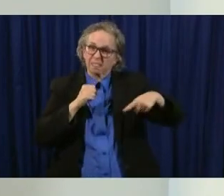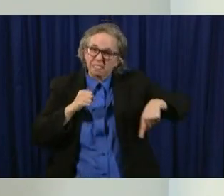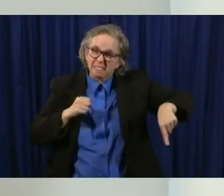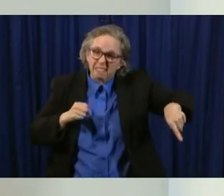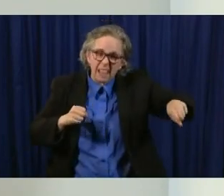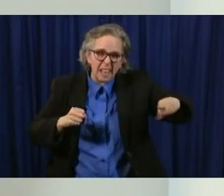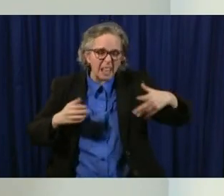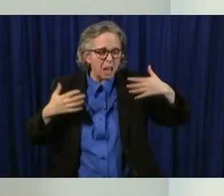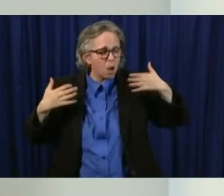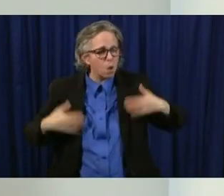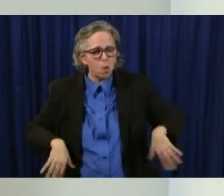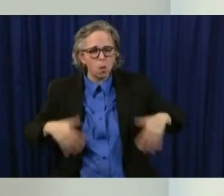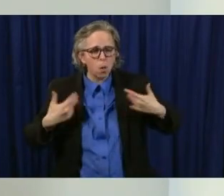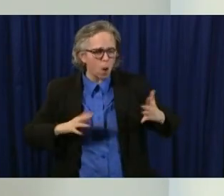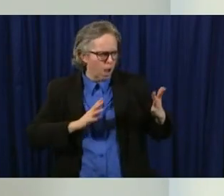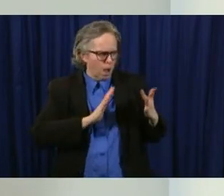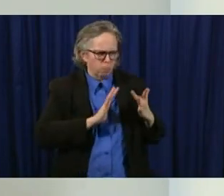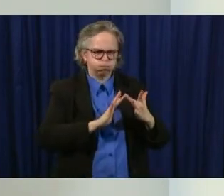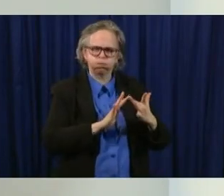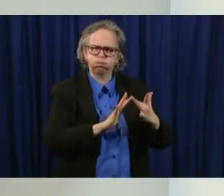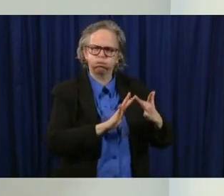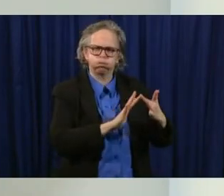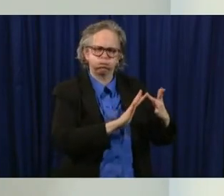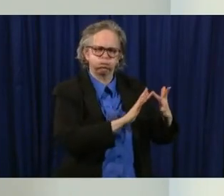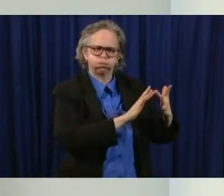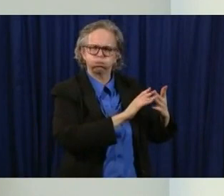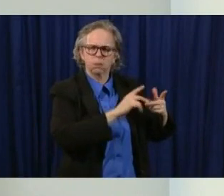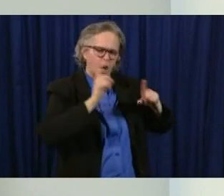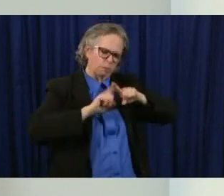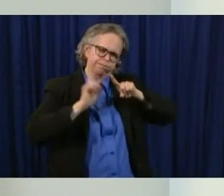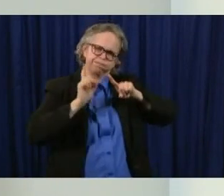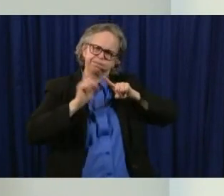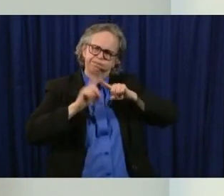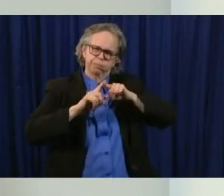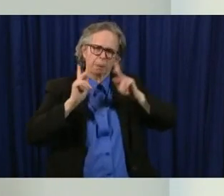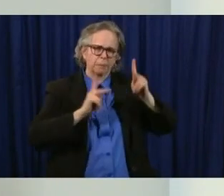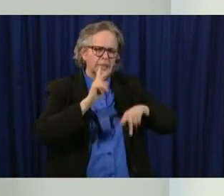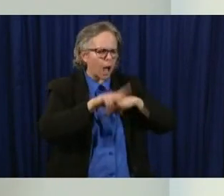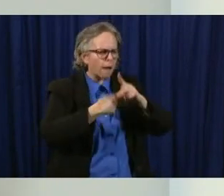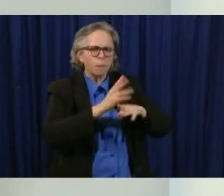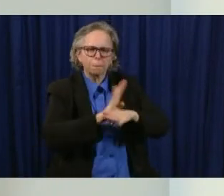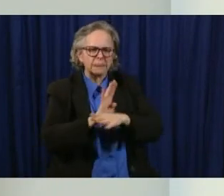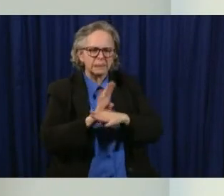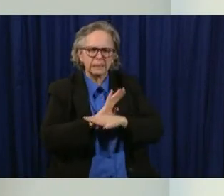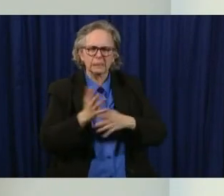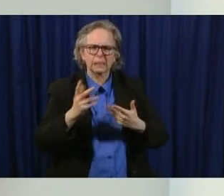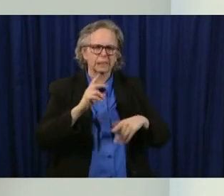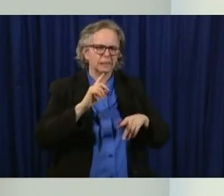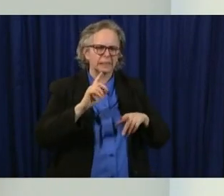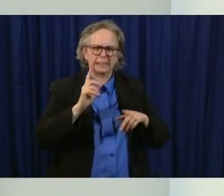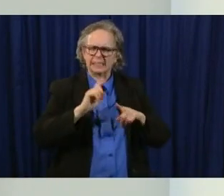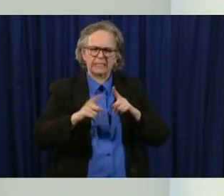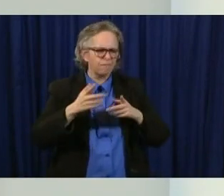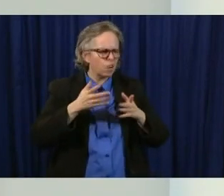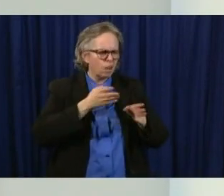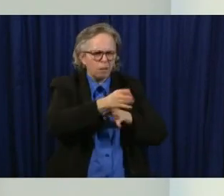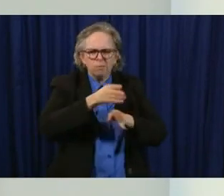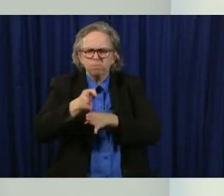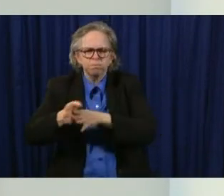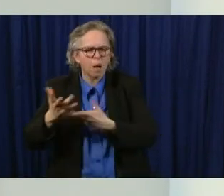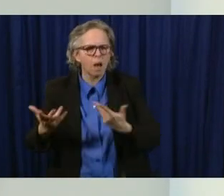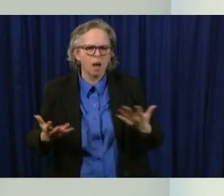vast variety of of different types of businesses who operate in those different spaces and could could give us guidance and